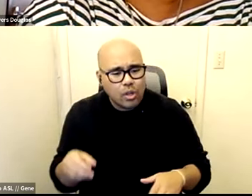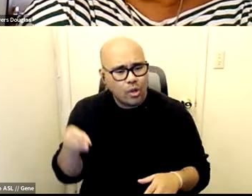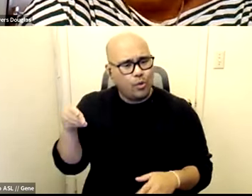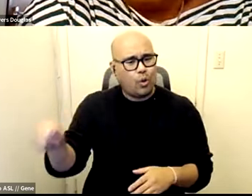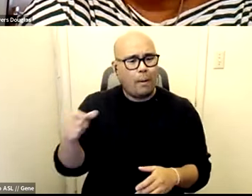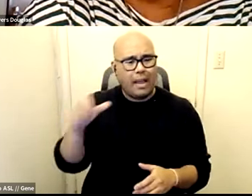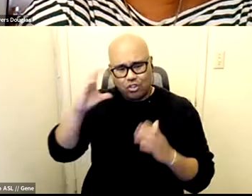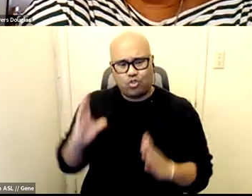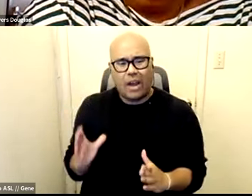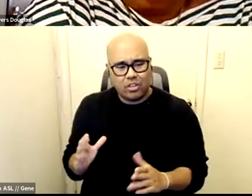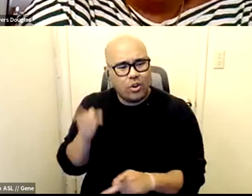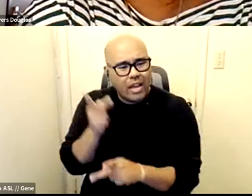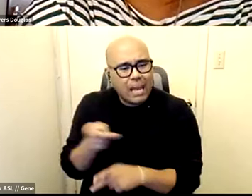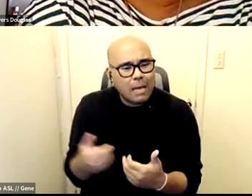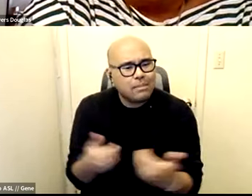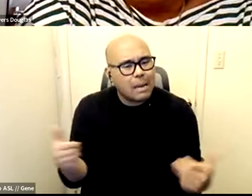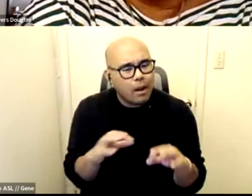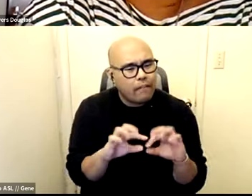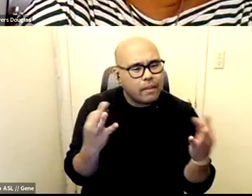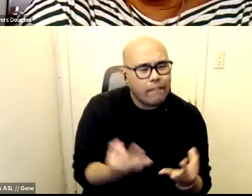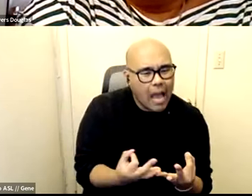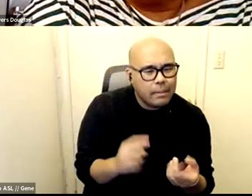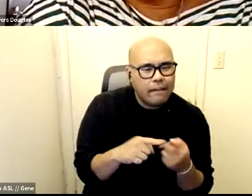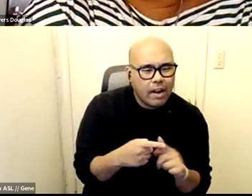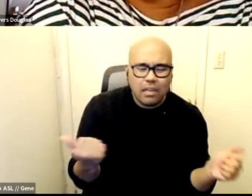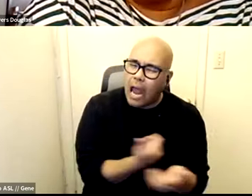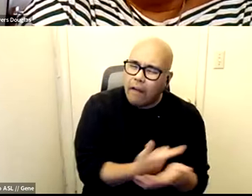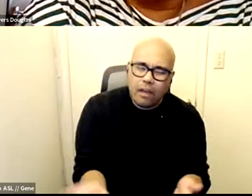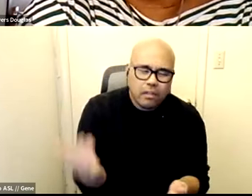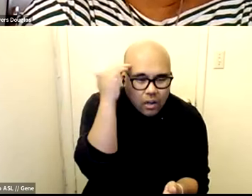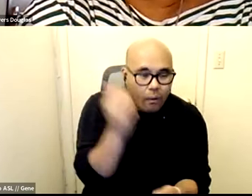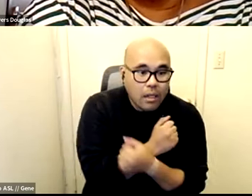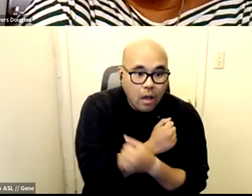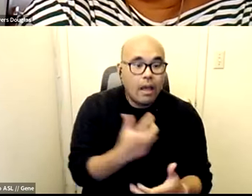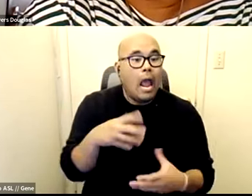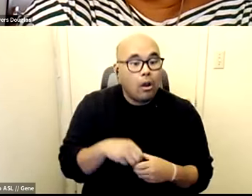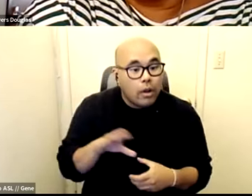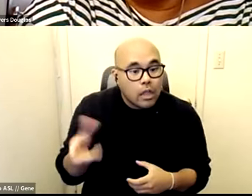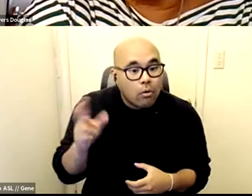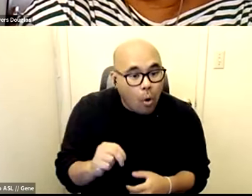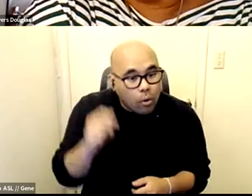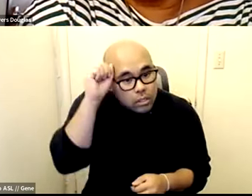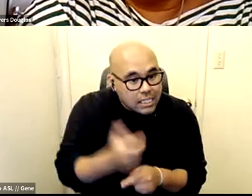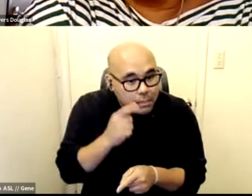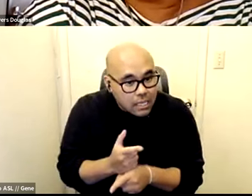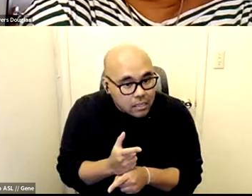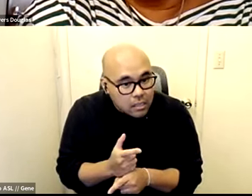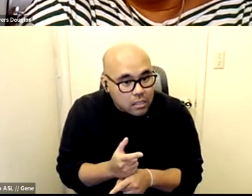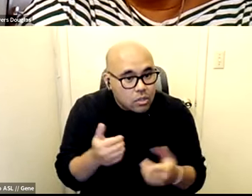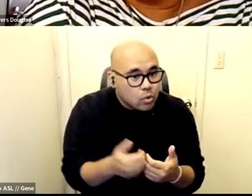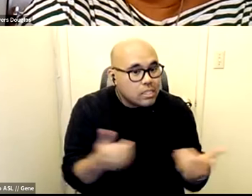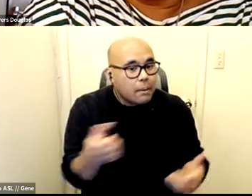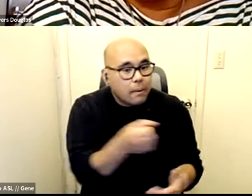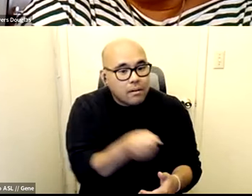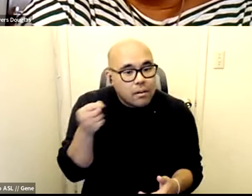the kid separating them from their family friends and everything they know and love including their own siblings to put them in an